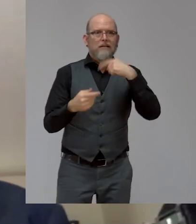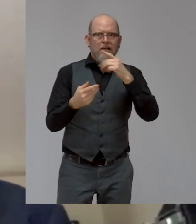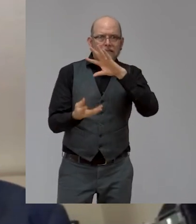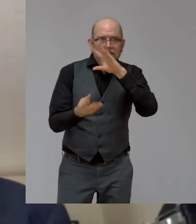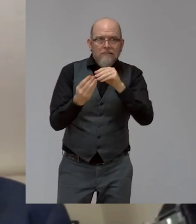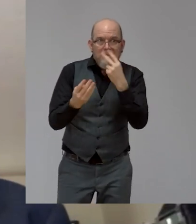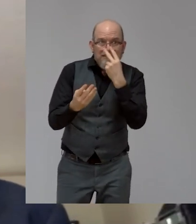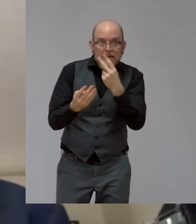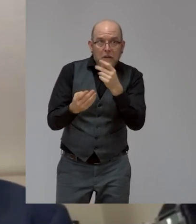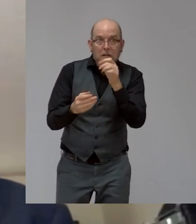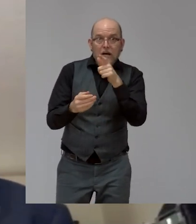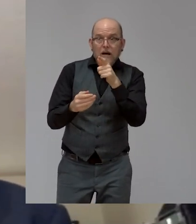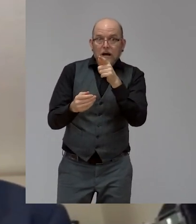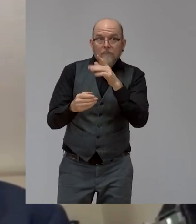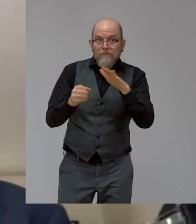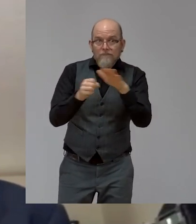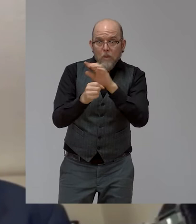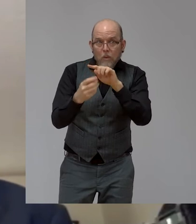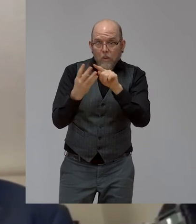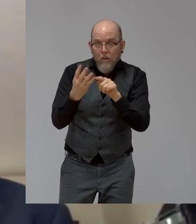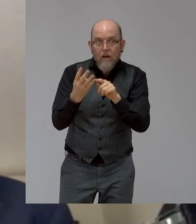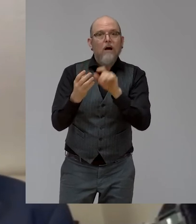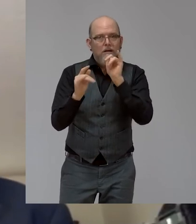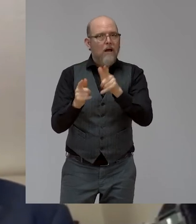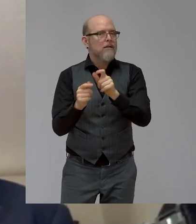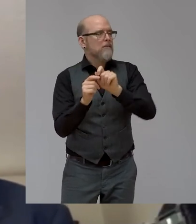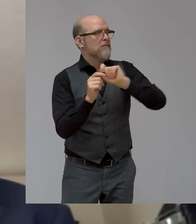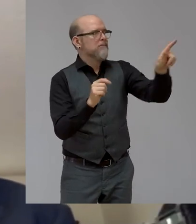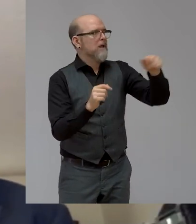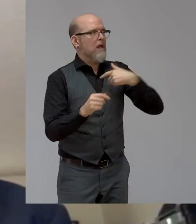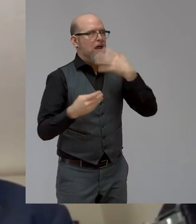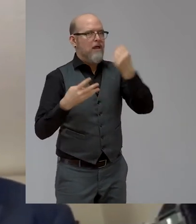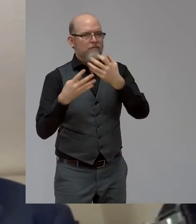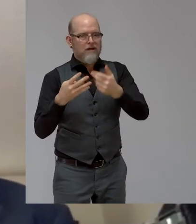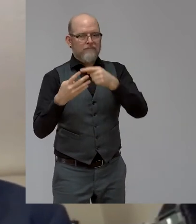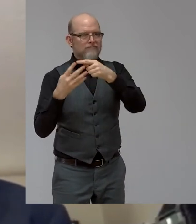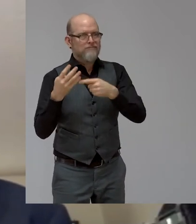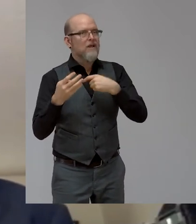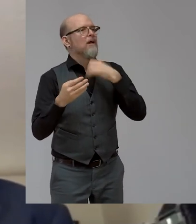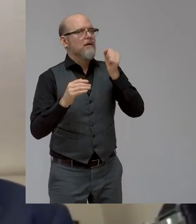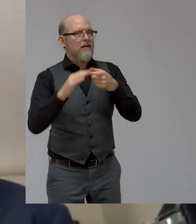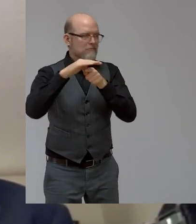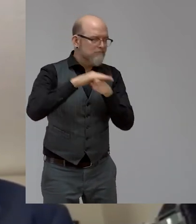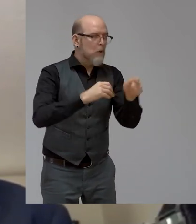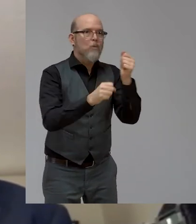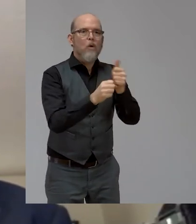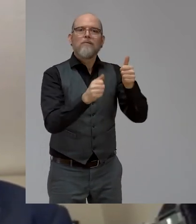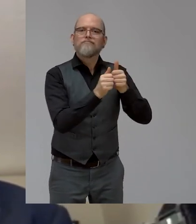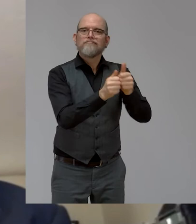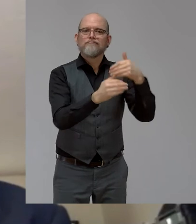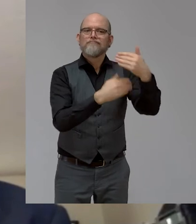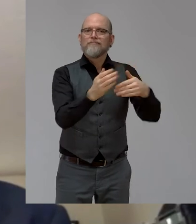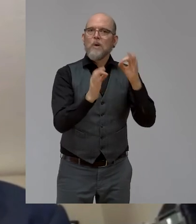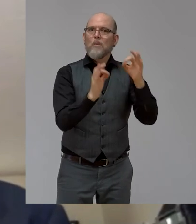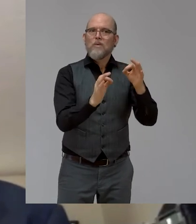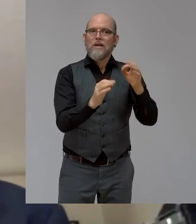jobs and then to basically sustain jobs. So, it is somewhere in between supportive, but not solution for all, yeah.